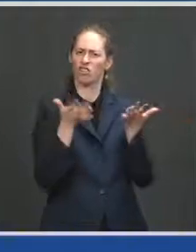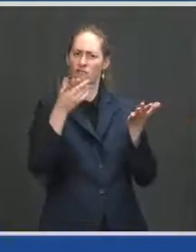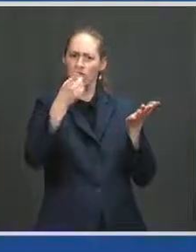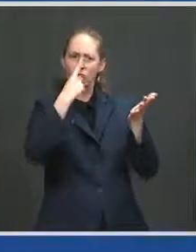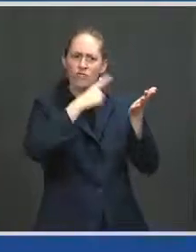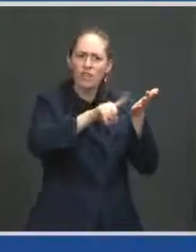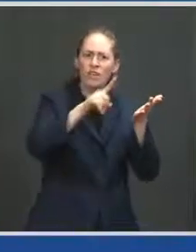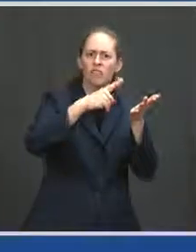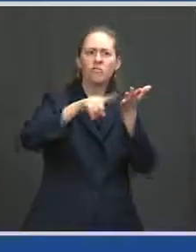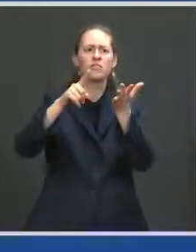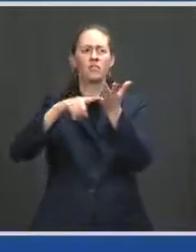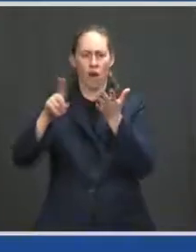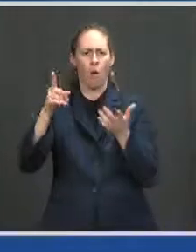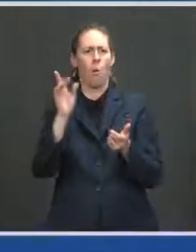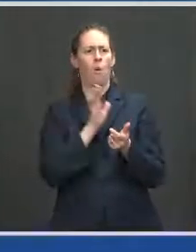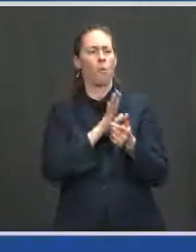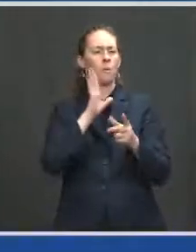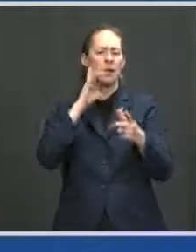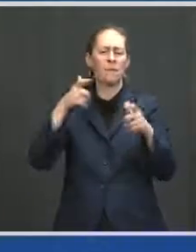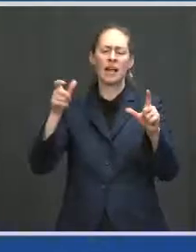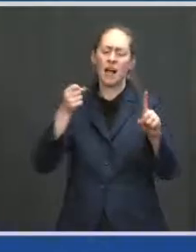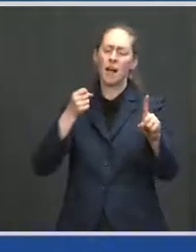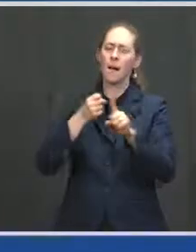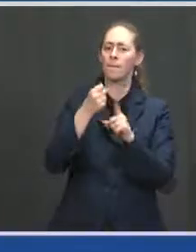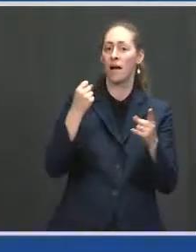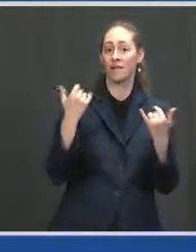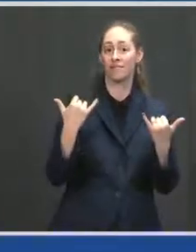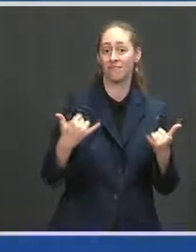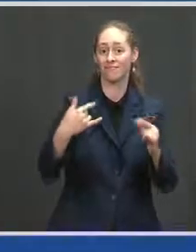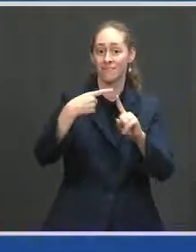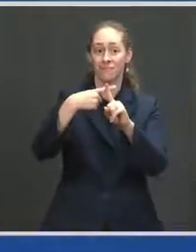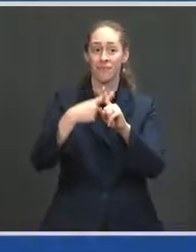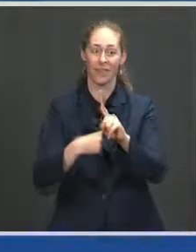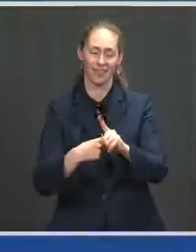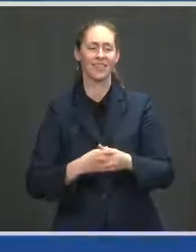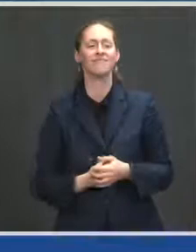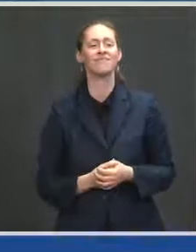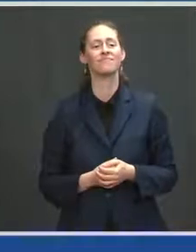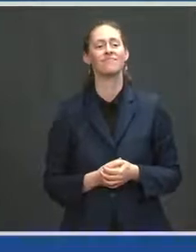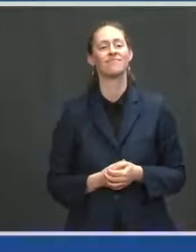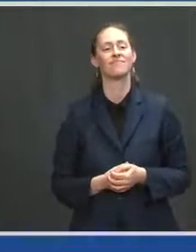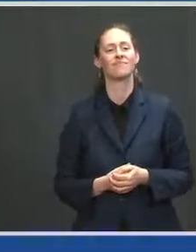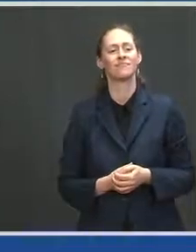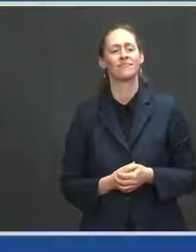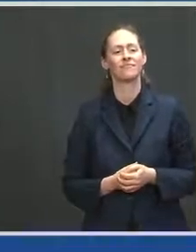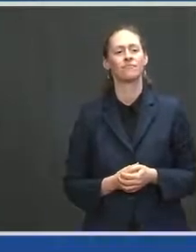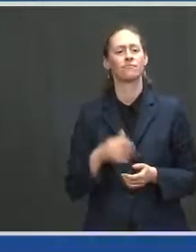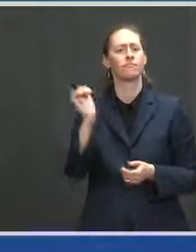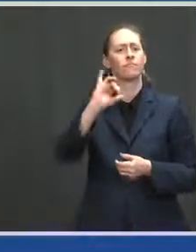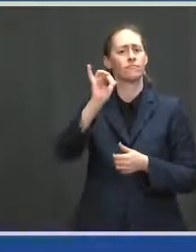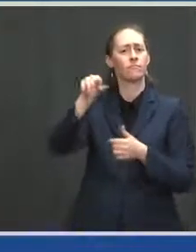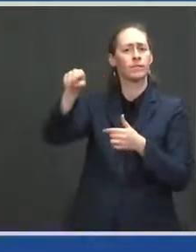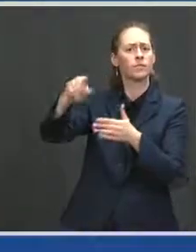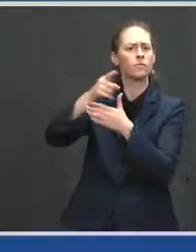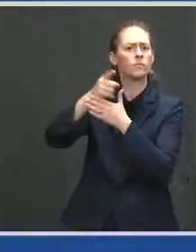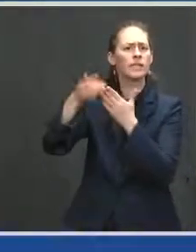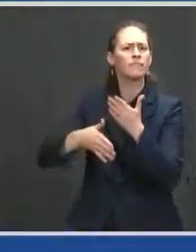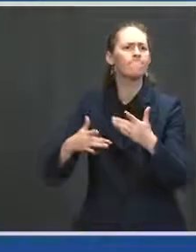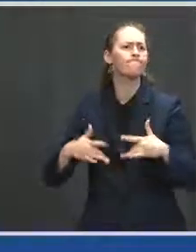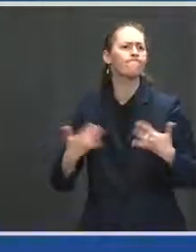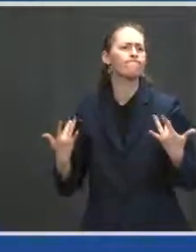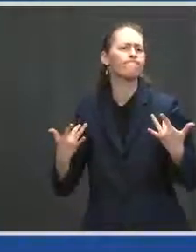impact over the next month. We'll also kick things off this weekend with a national canvassing weekend,